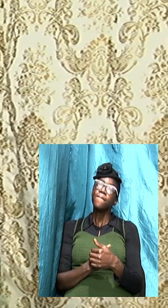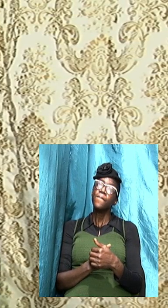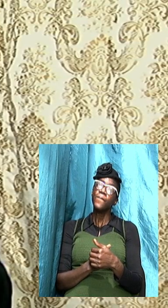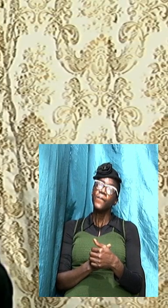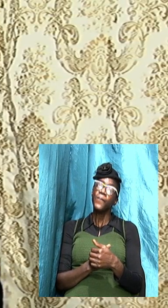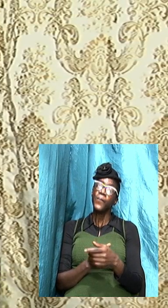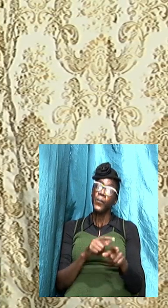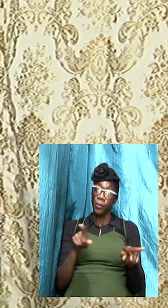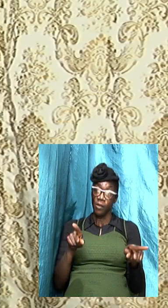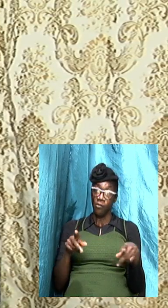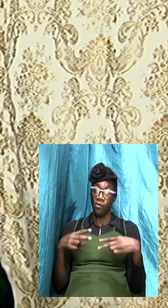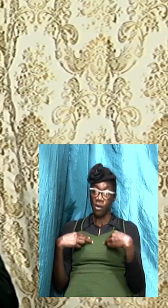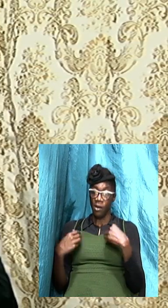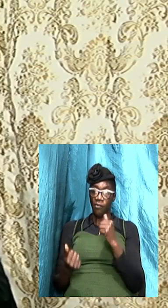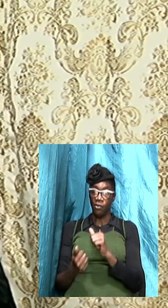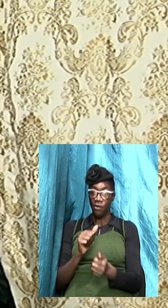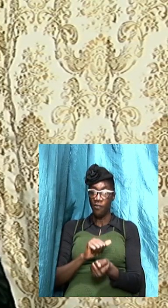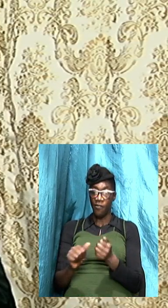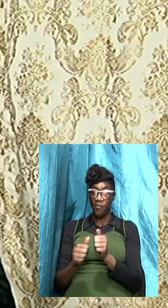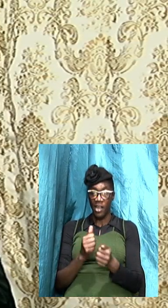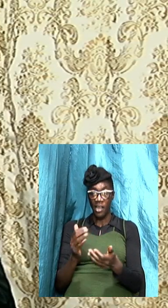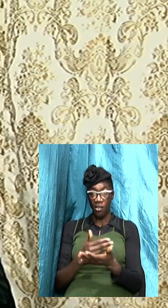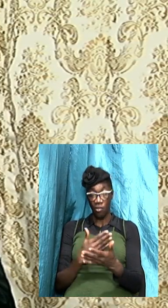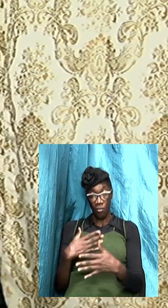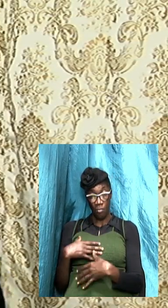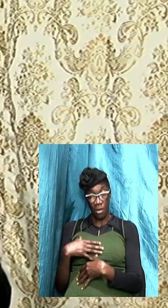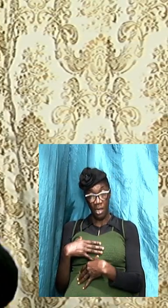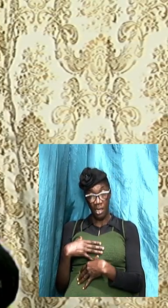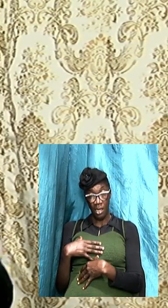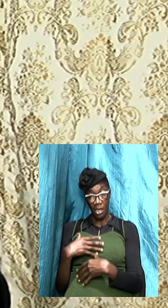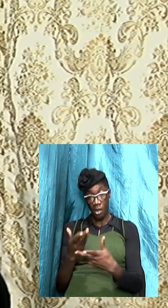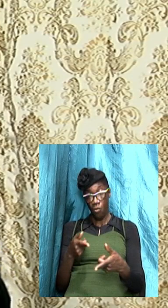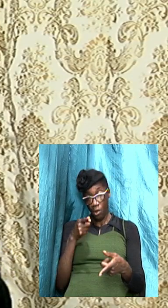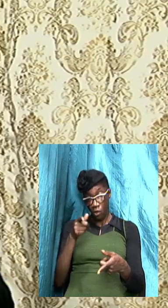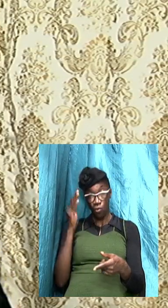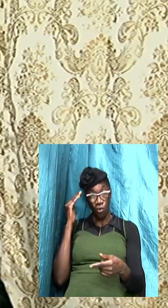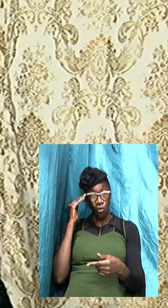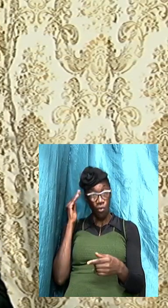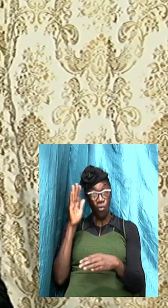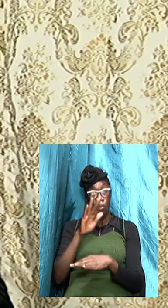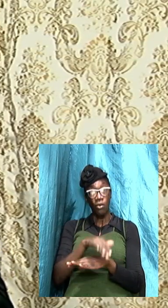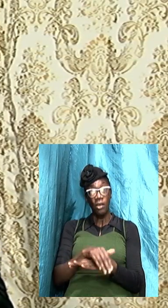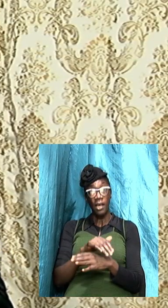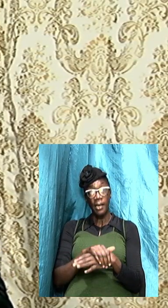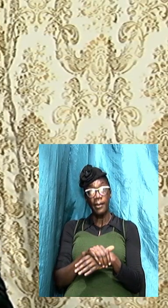but if you have to fight somebody I want you to know tonight